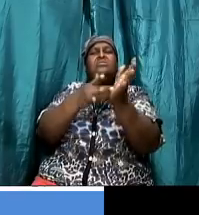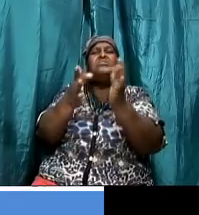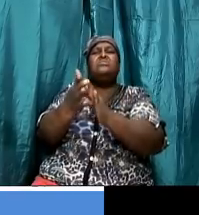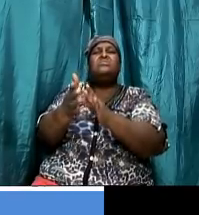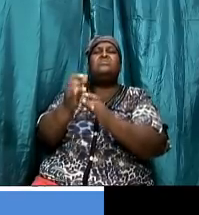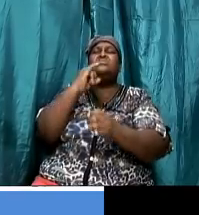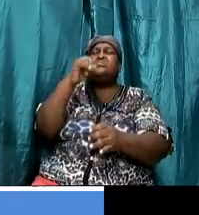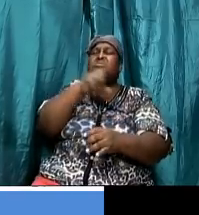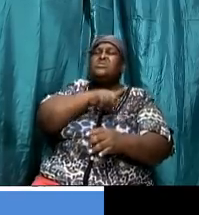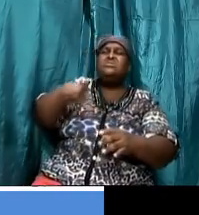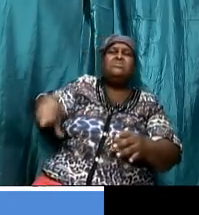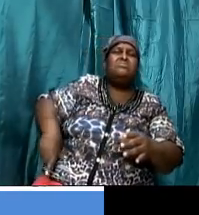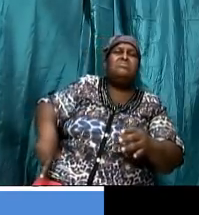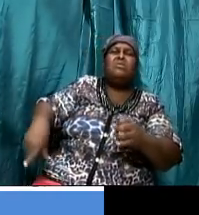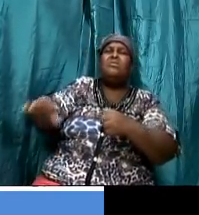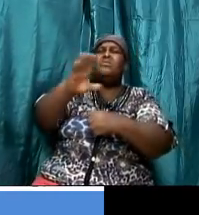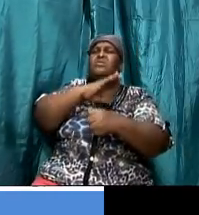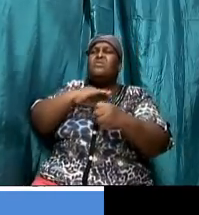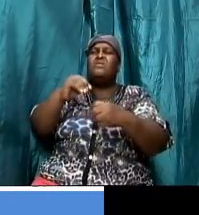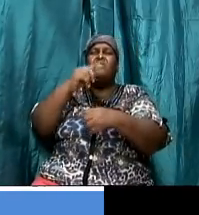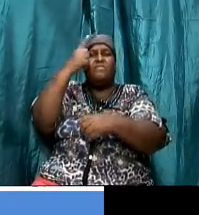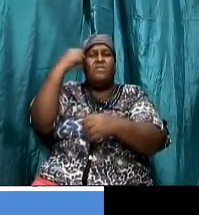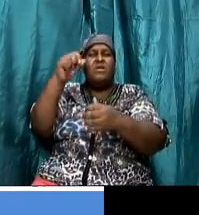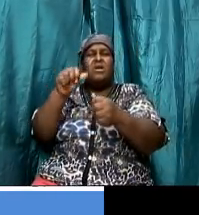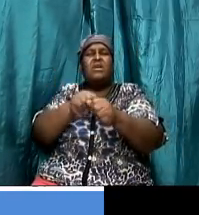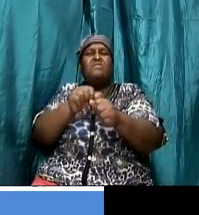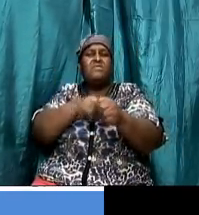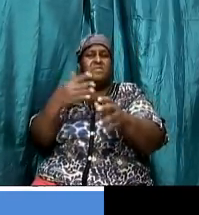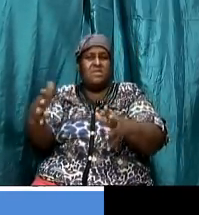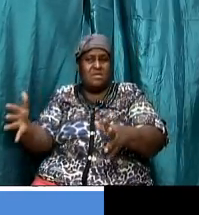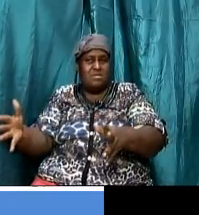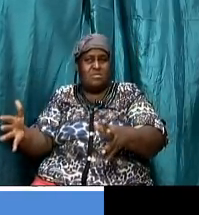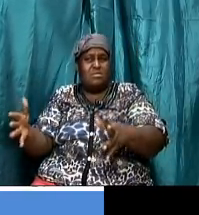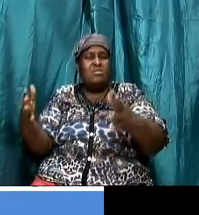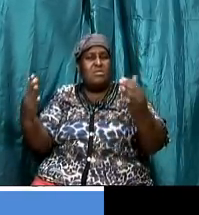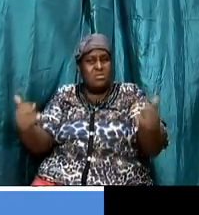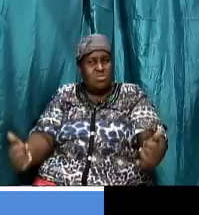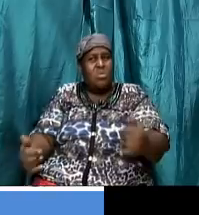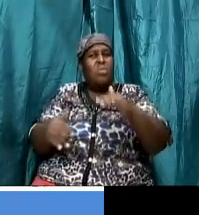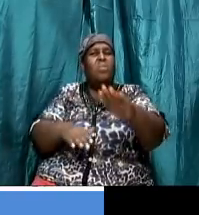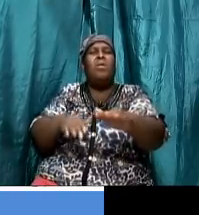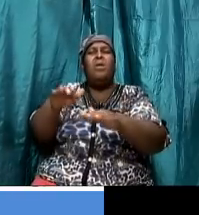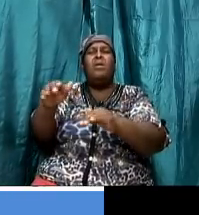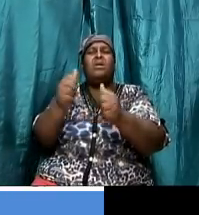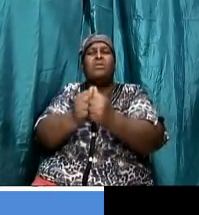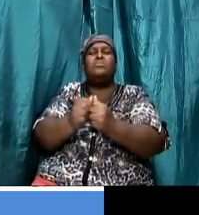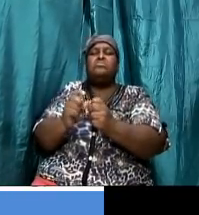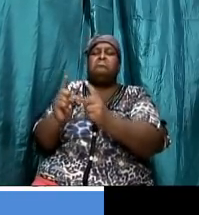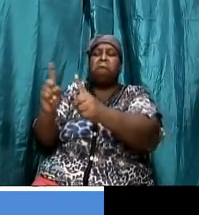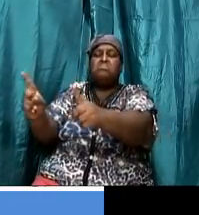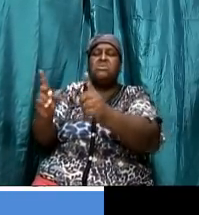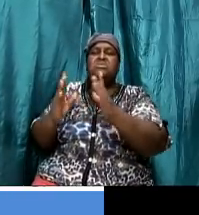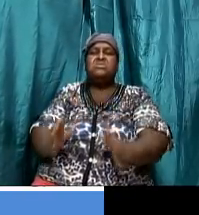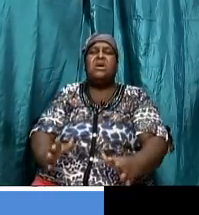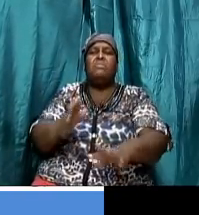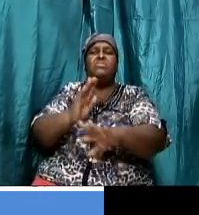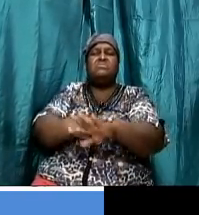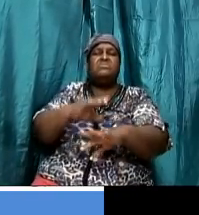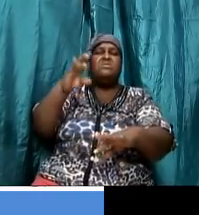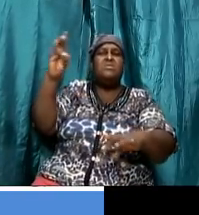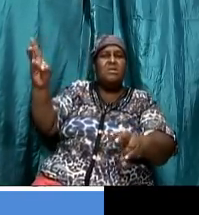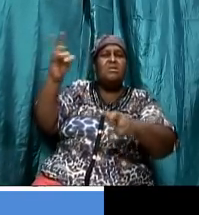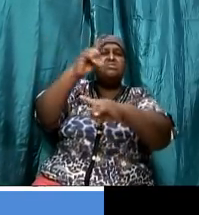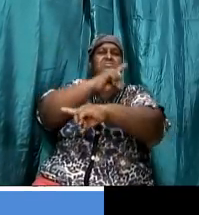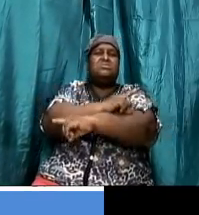in a similar case we came down no further now and he's now walking with his disciples on the sabbath day and he's